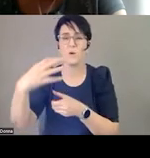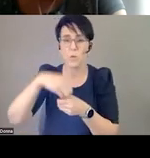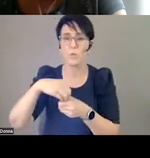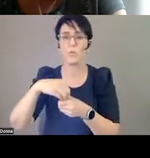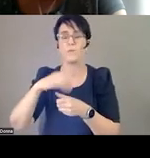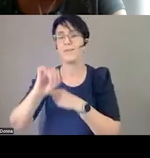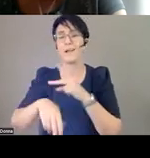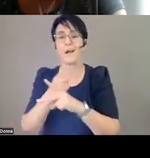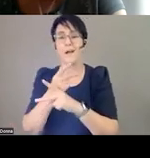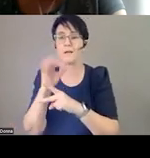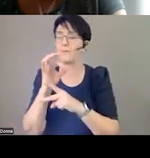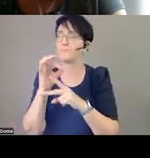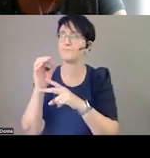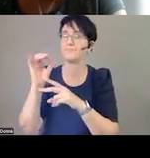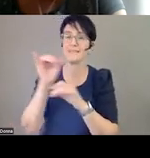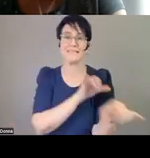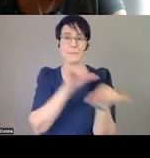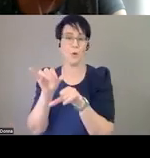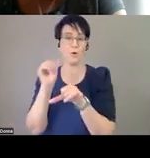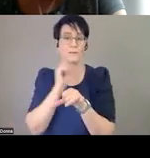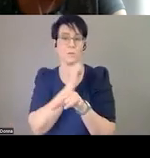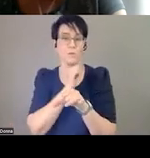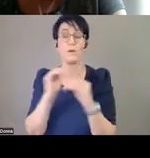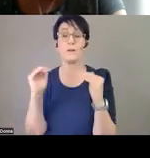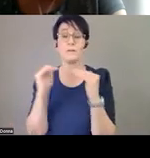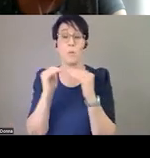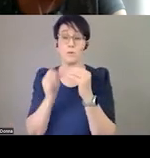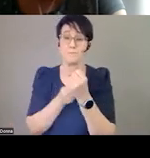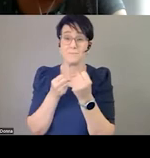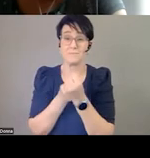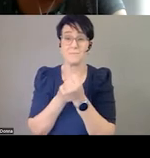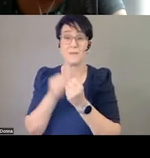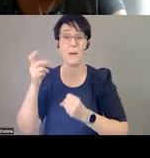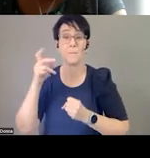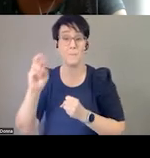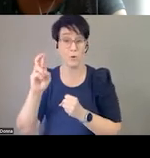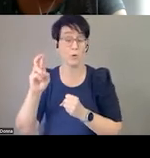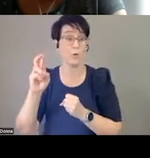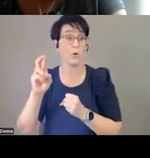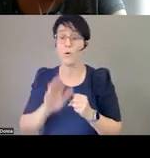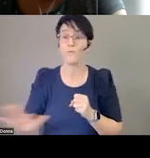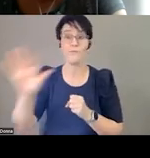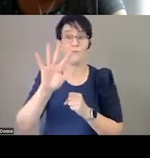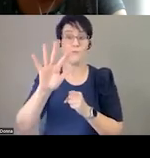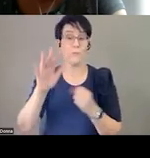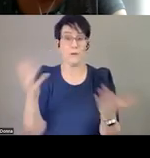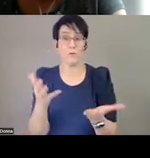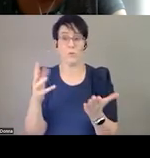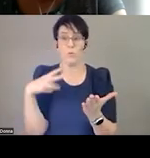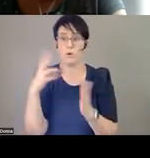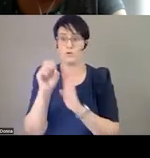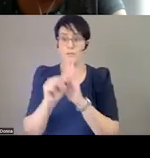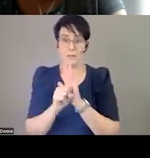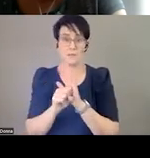peer support through the entire spectrum of behavioral health care over here. I know the fact that Rep.